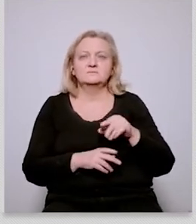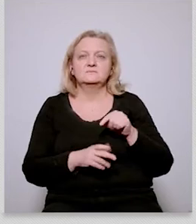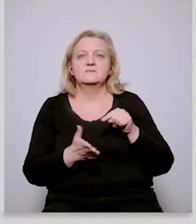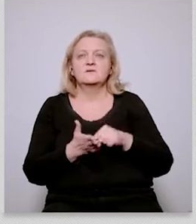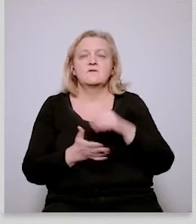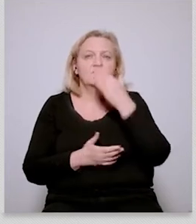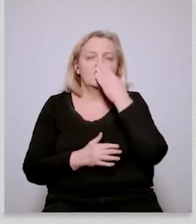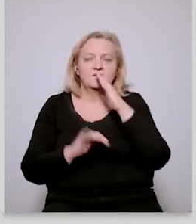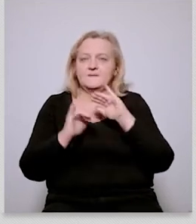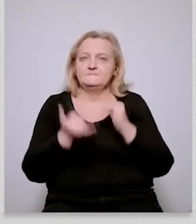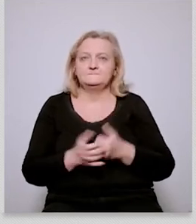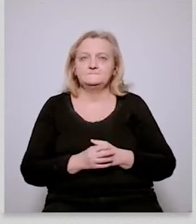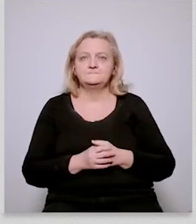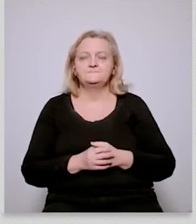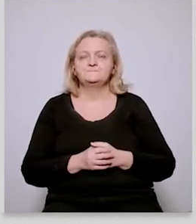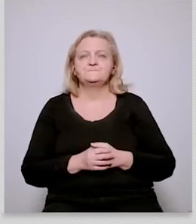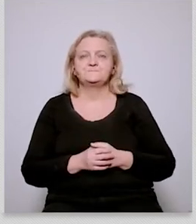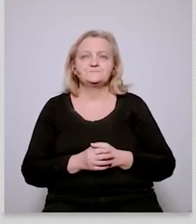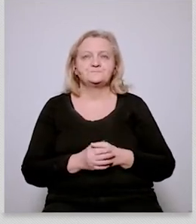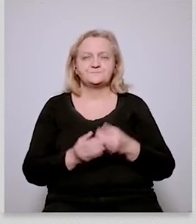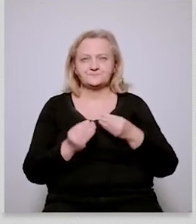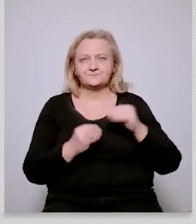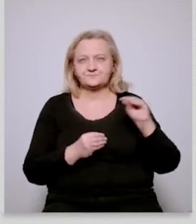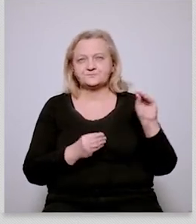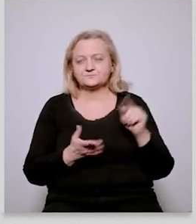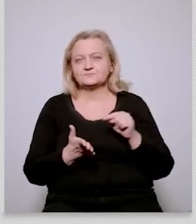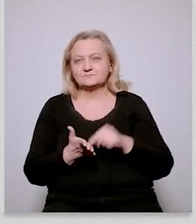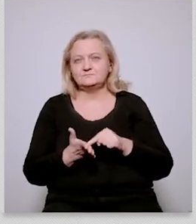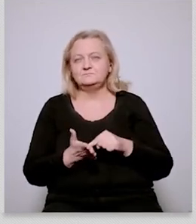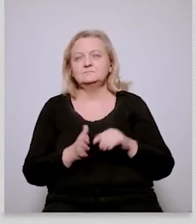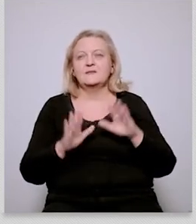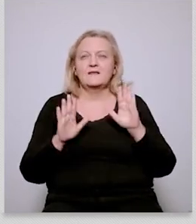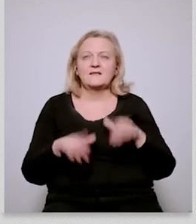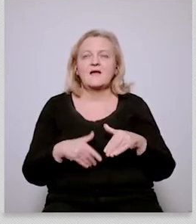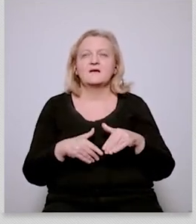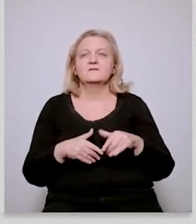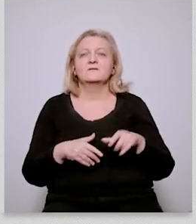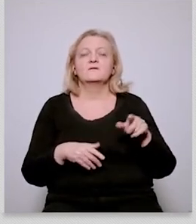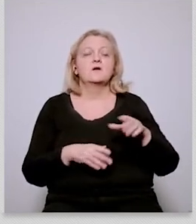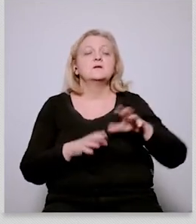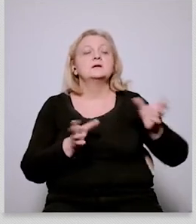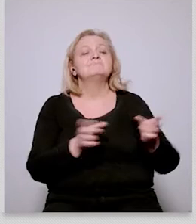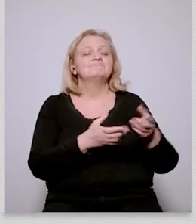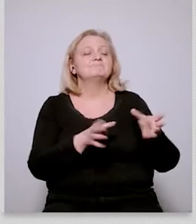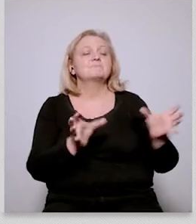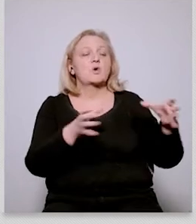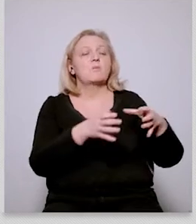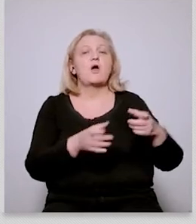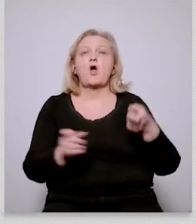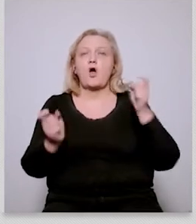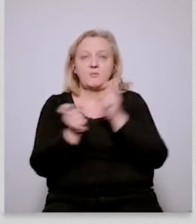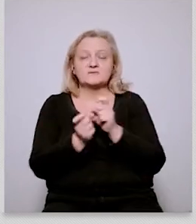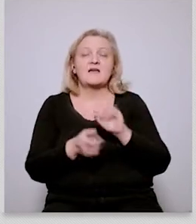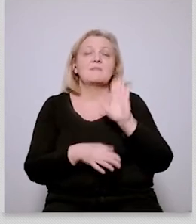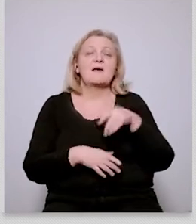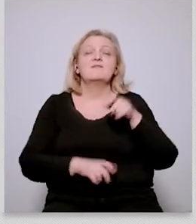even the uh the opposition camp even those people who are more progressive in civil society are